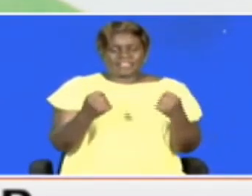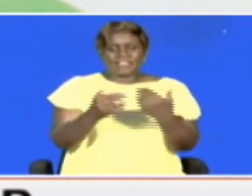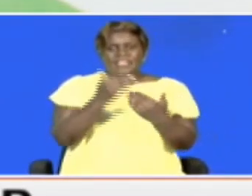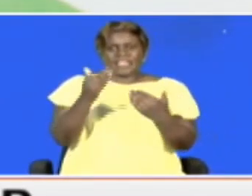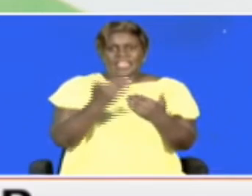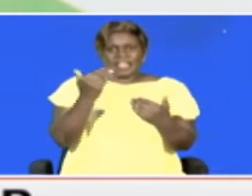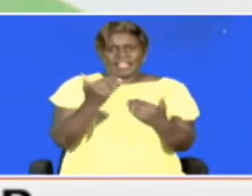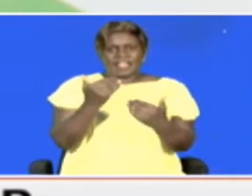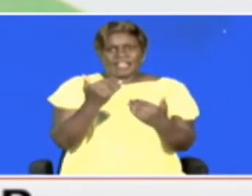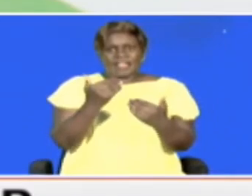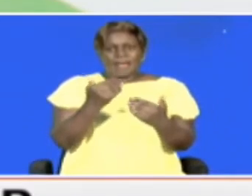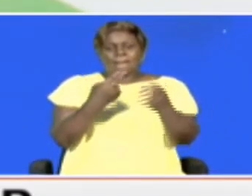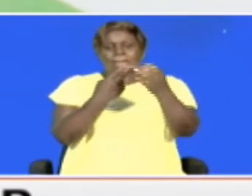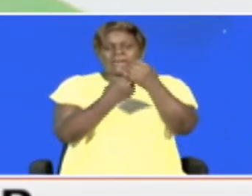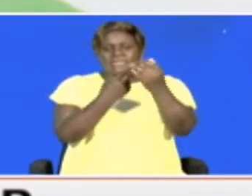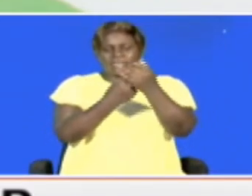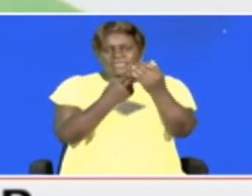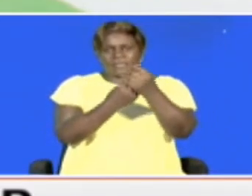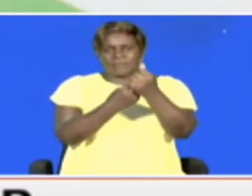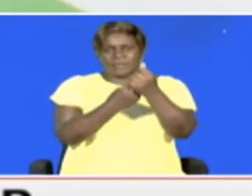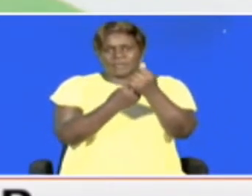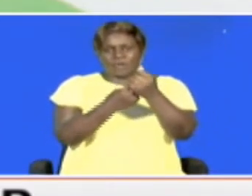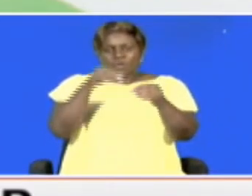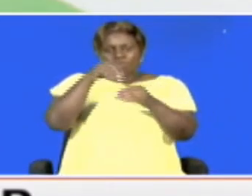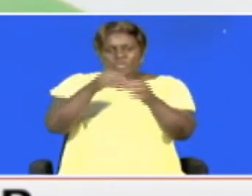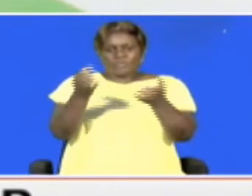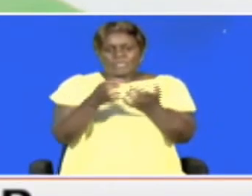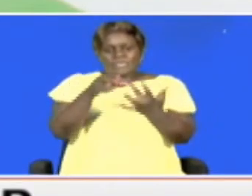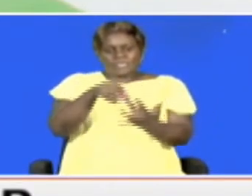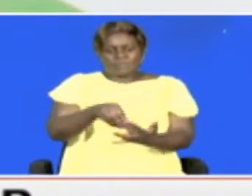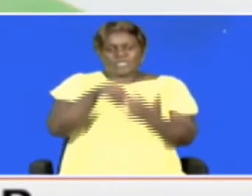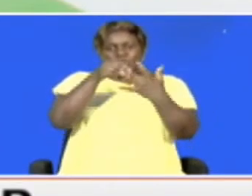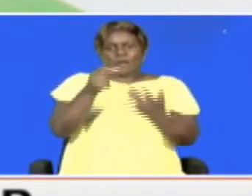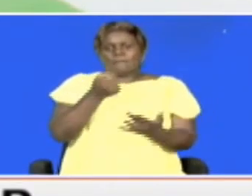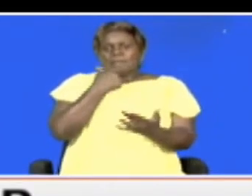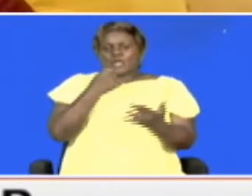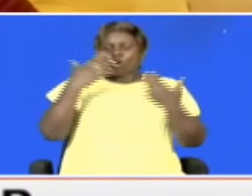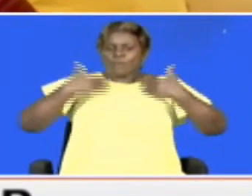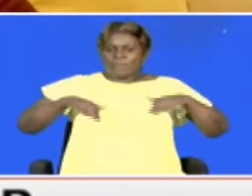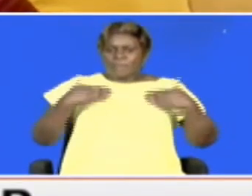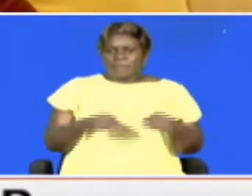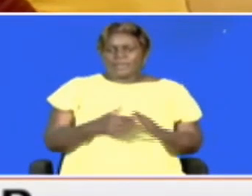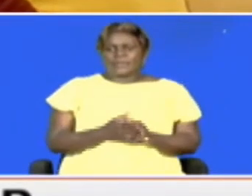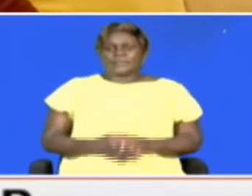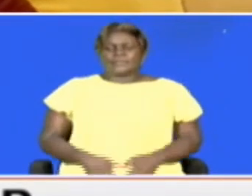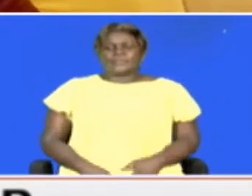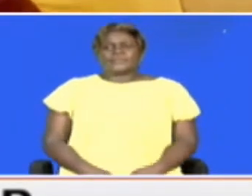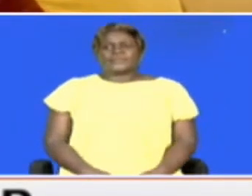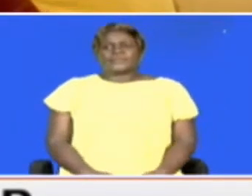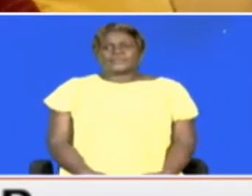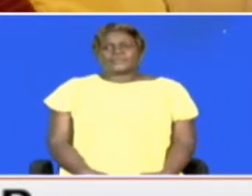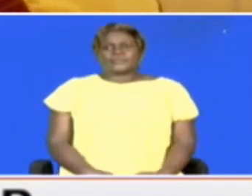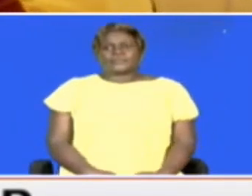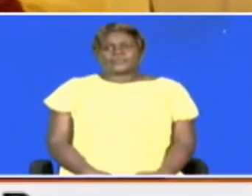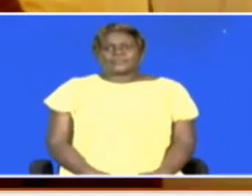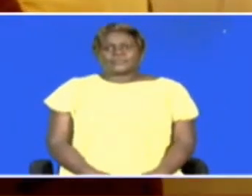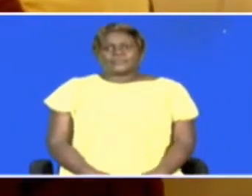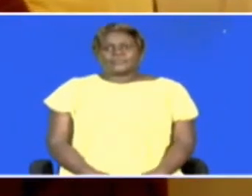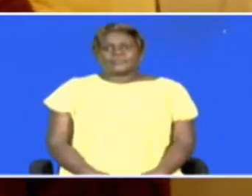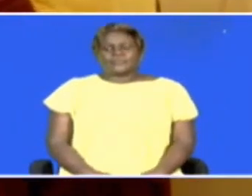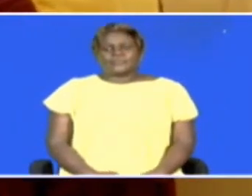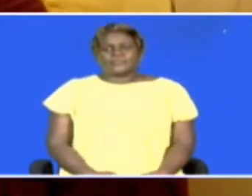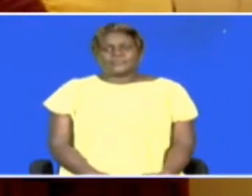and fostering partnership with investors and specialized medical personnel. Genra Shohei, KTN News.